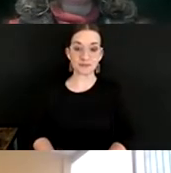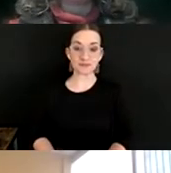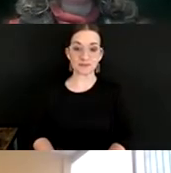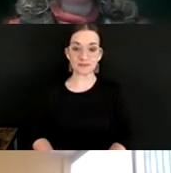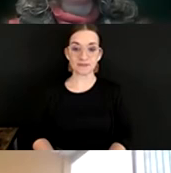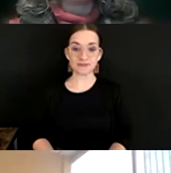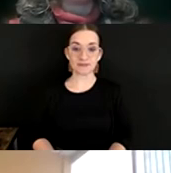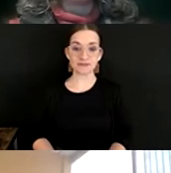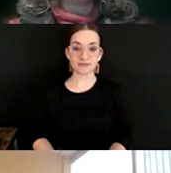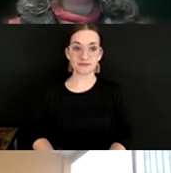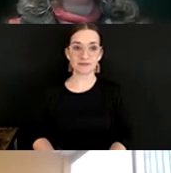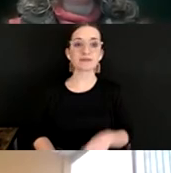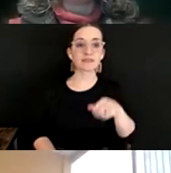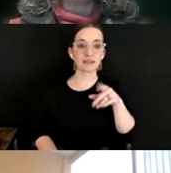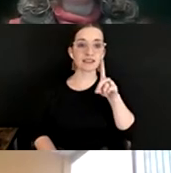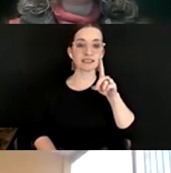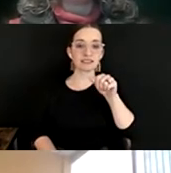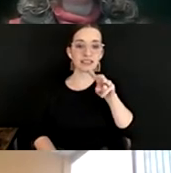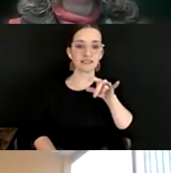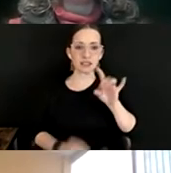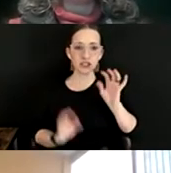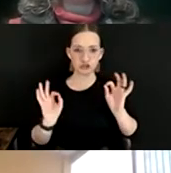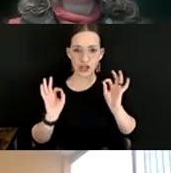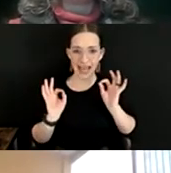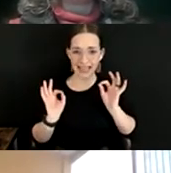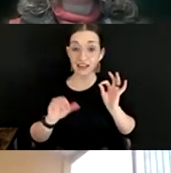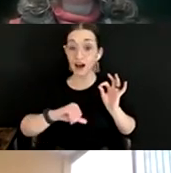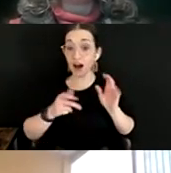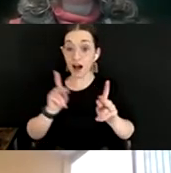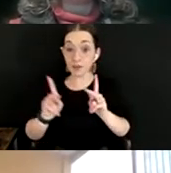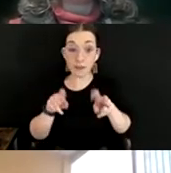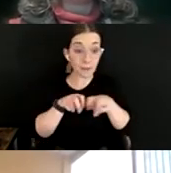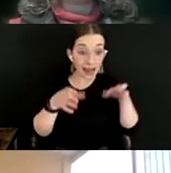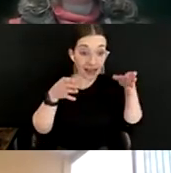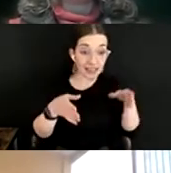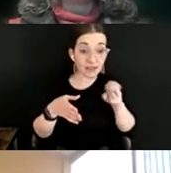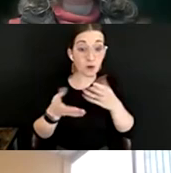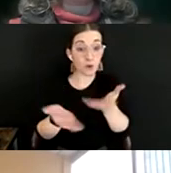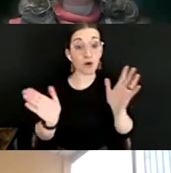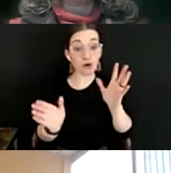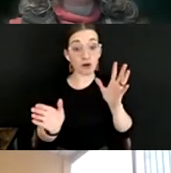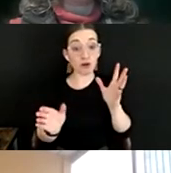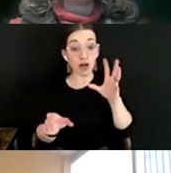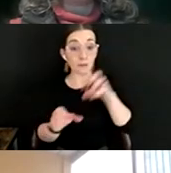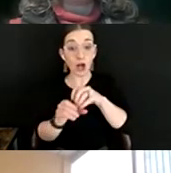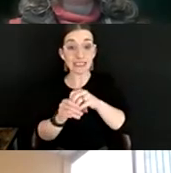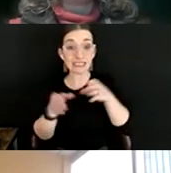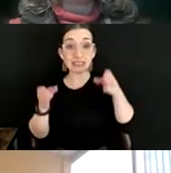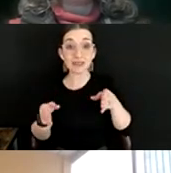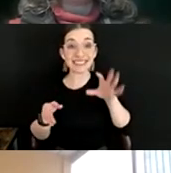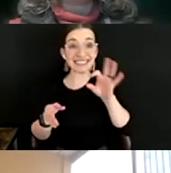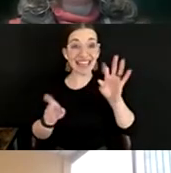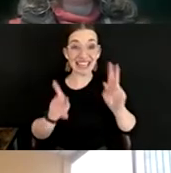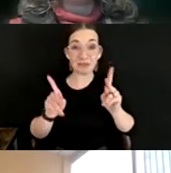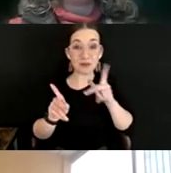Great. And other folks, other observations, whether panelists or any of the 99 folks we have on the call right